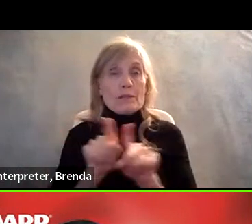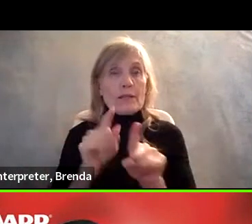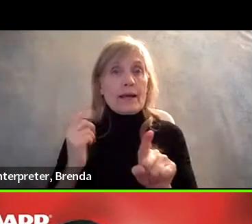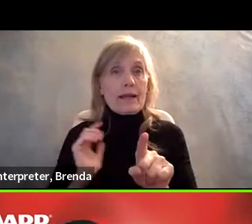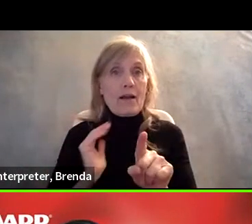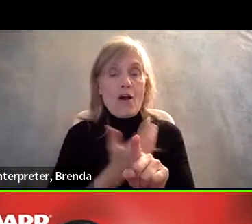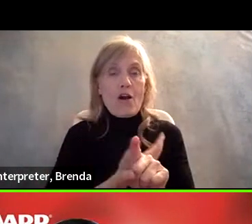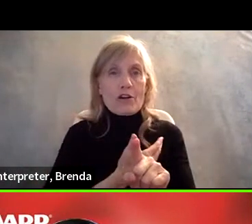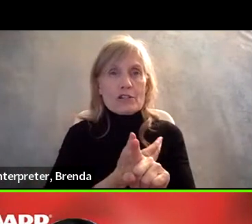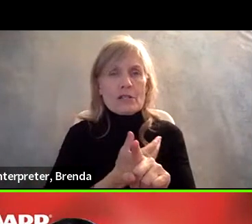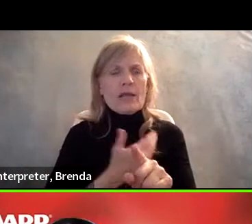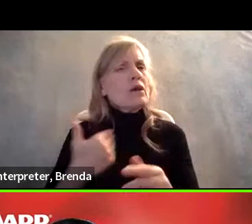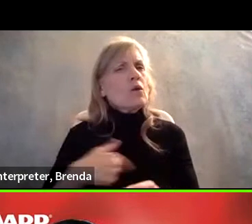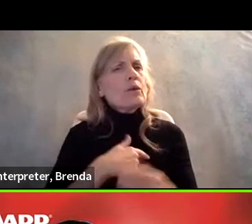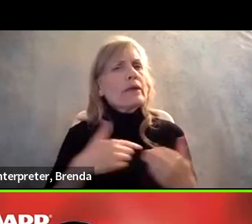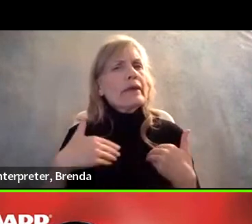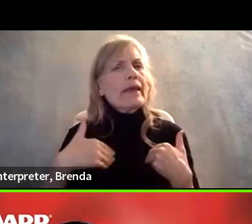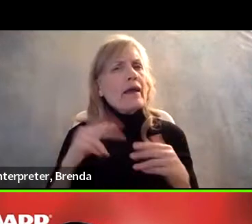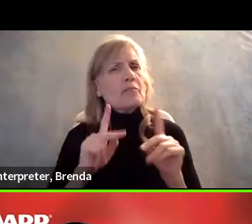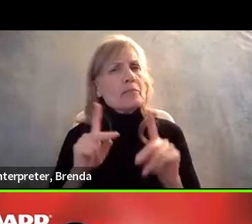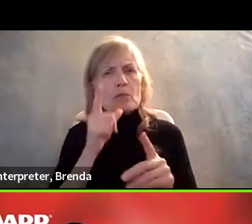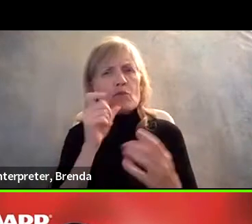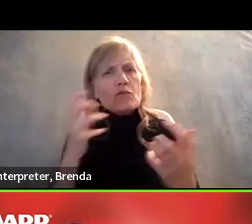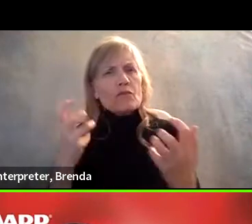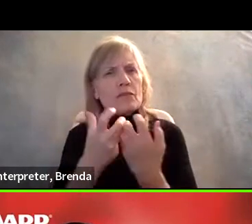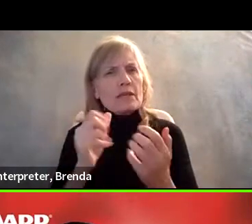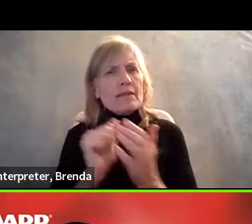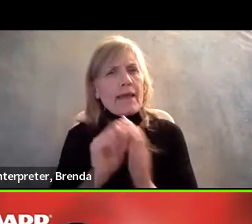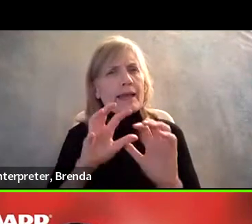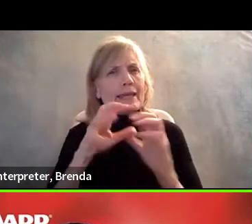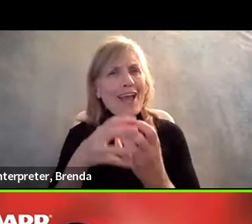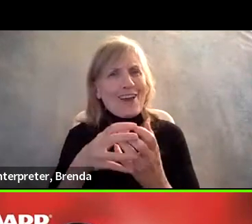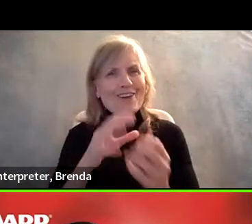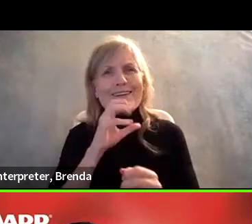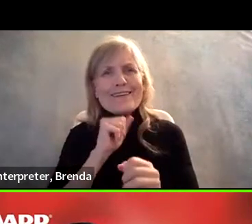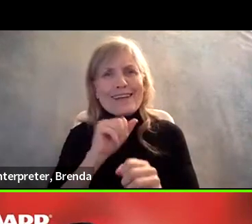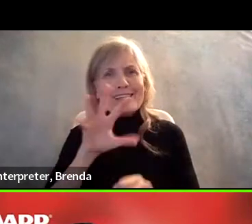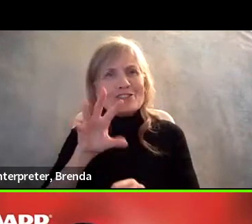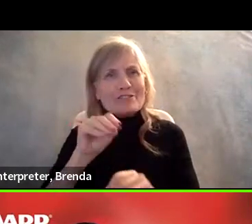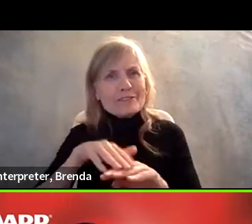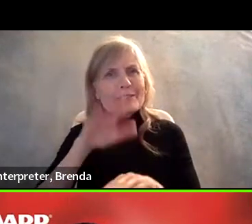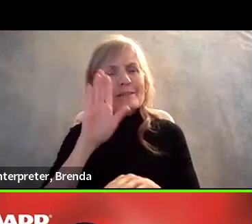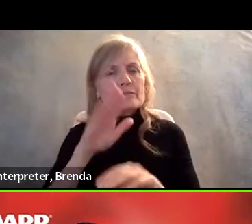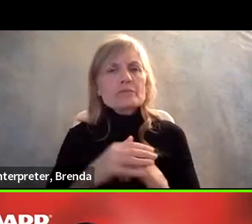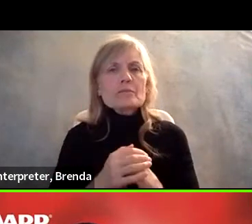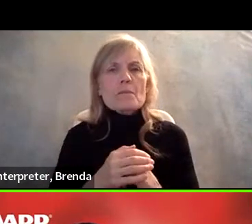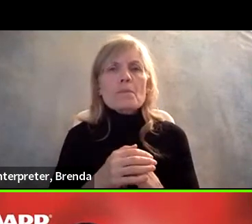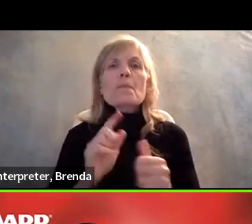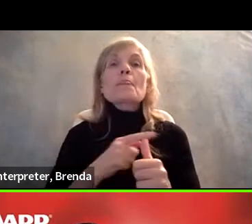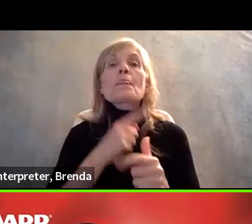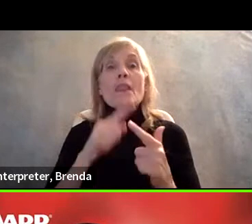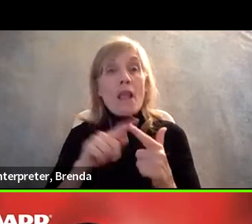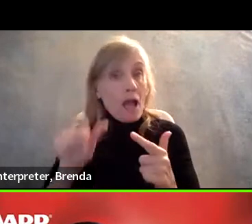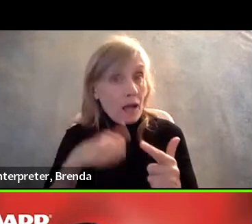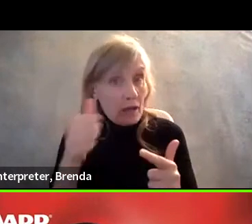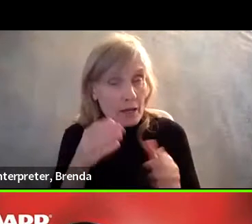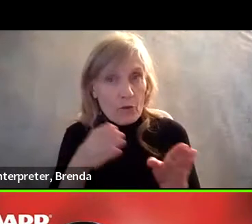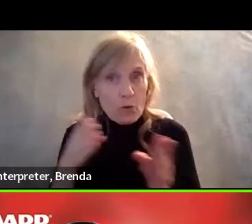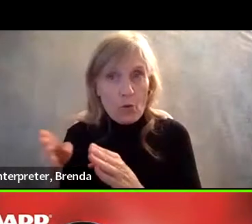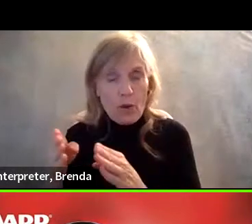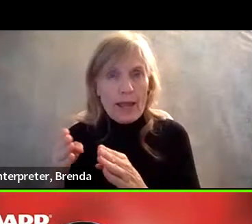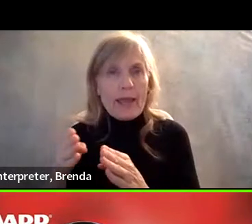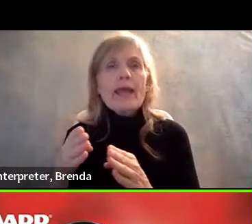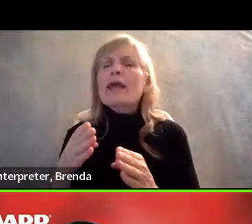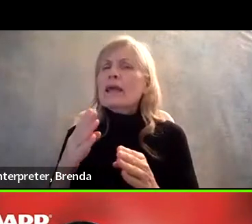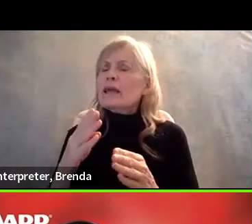that are, are in that category. Um, another good way to source older workers is actually to leverage the older workers in your